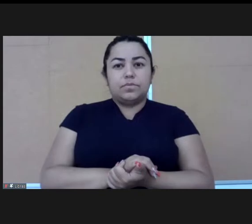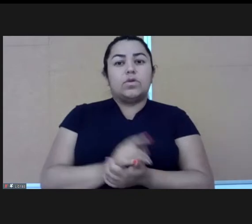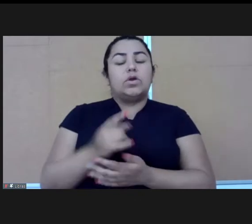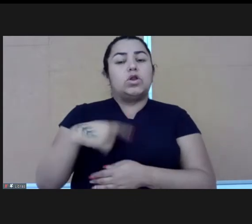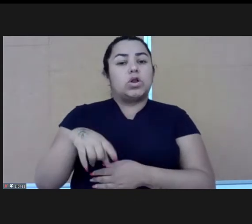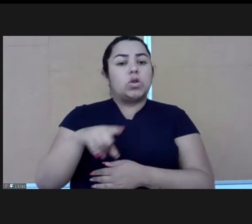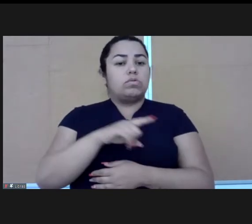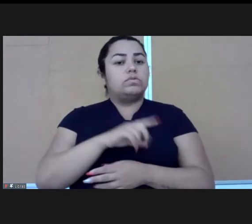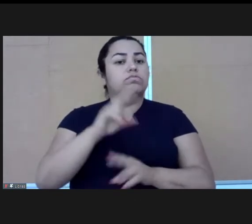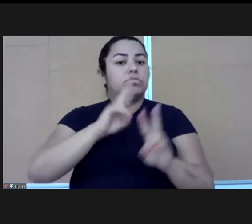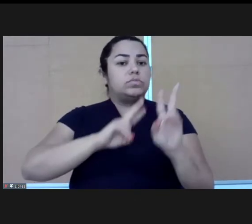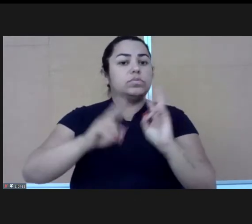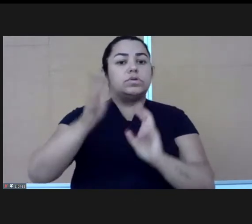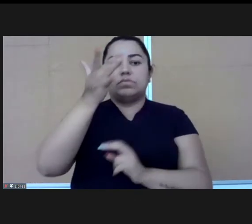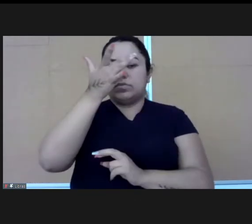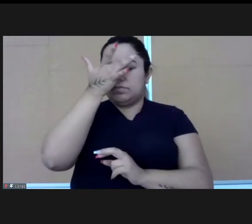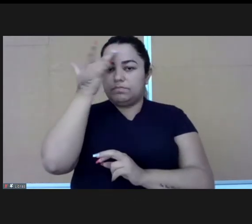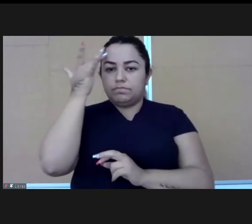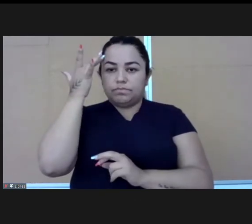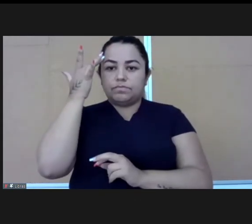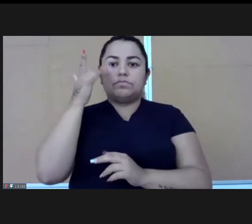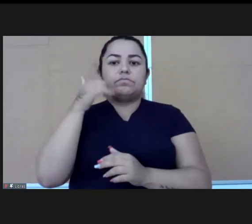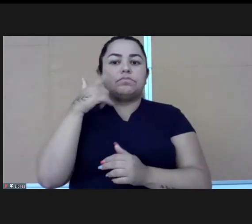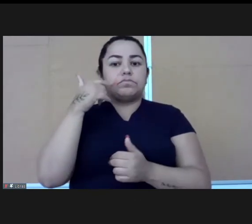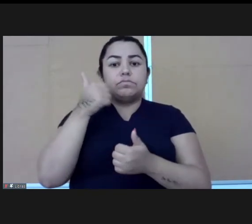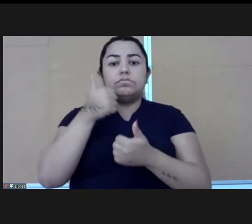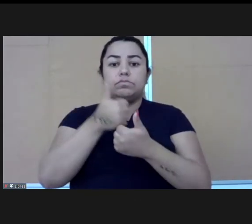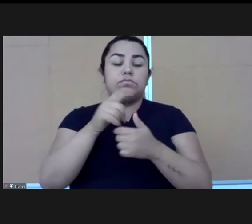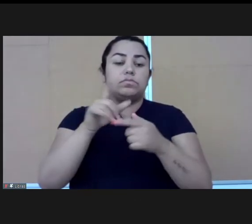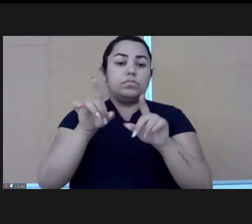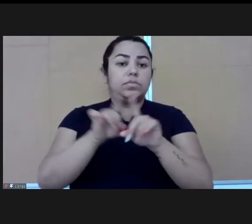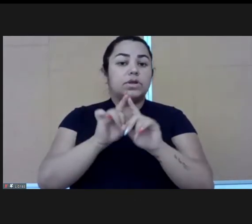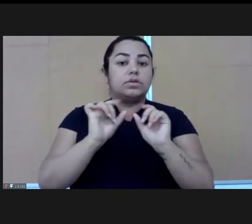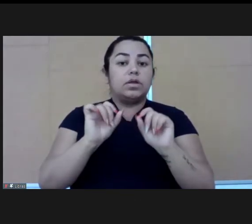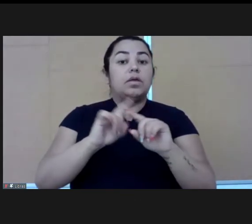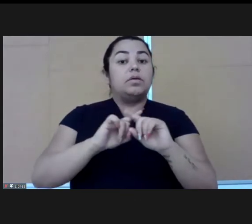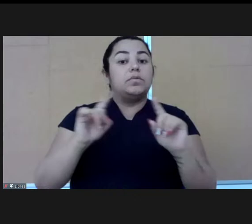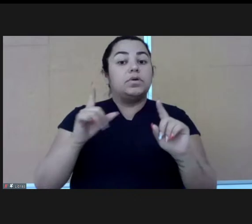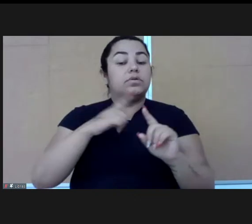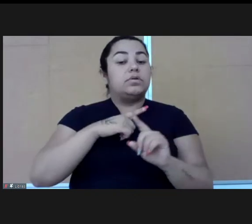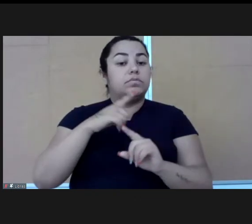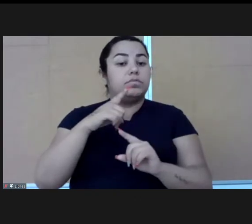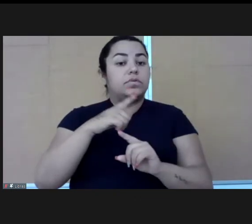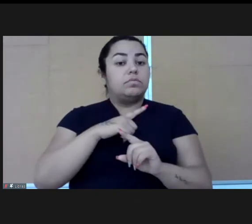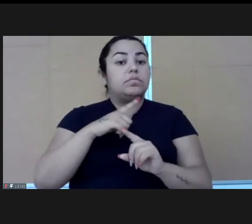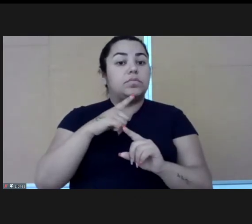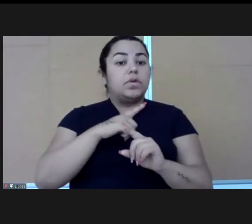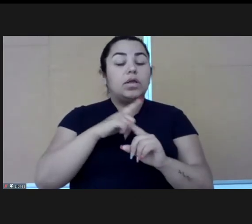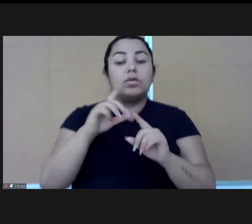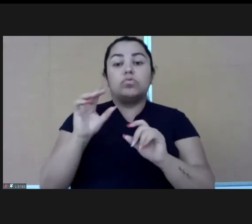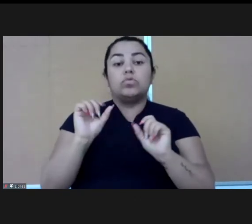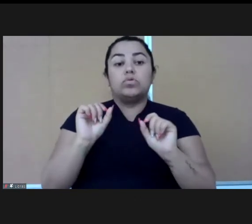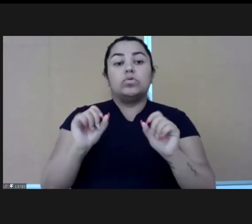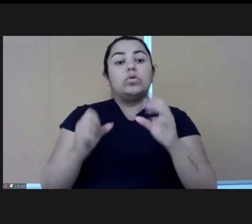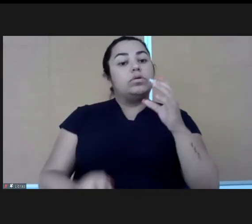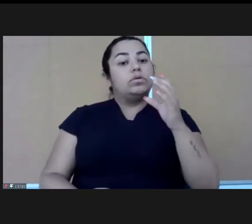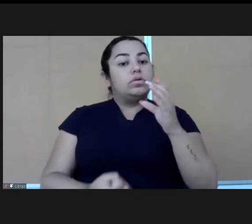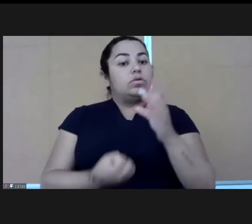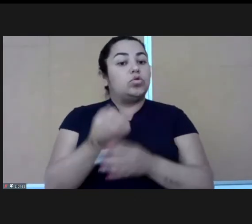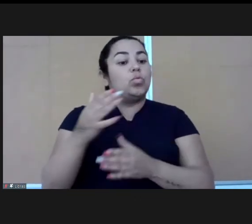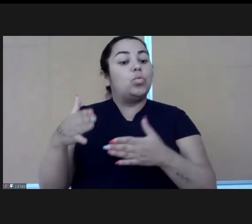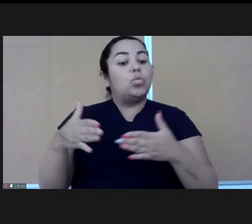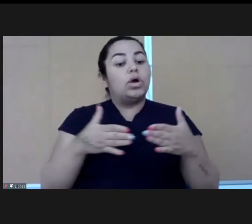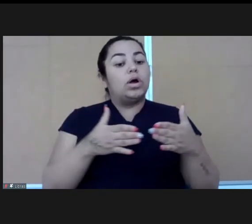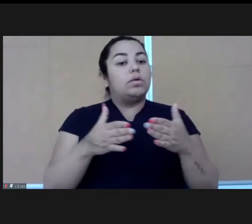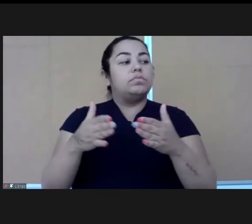to them. But it's time for us to really internalize those frustrations and create a path that is very enabling,